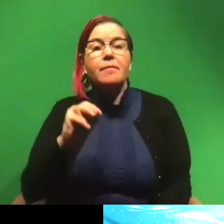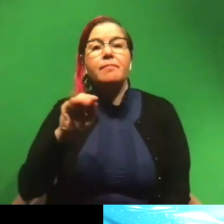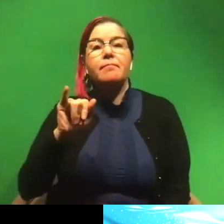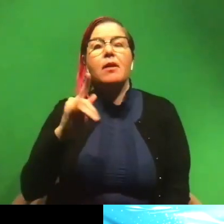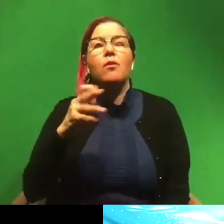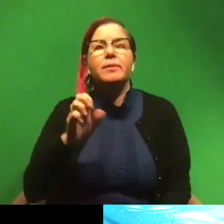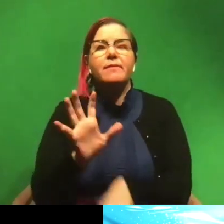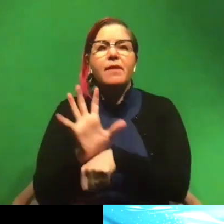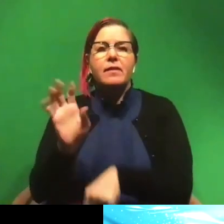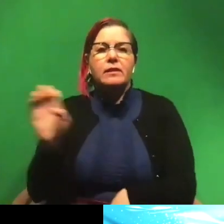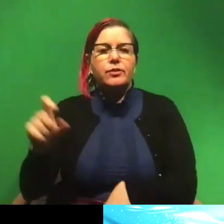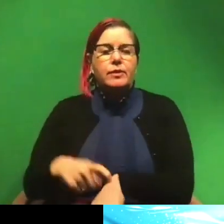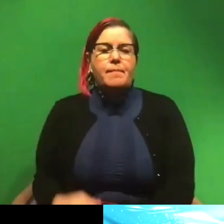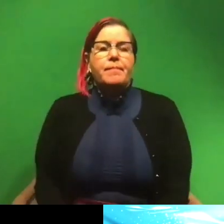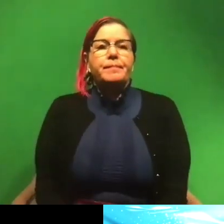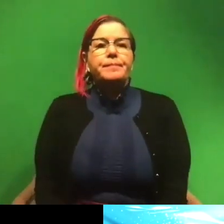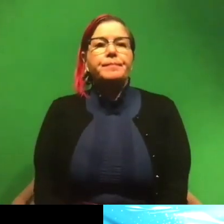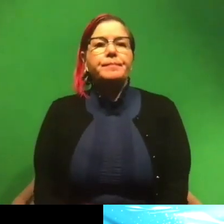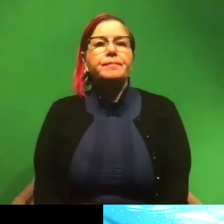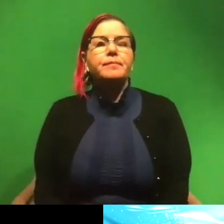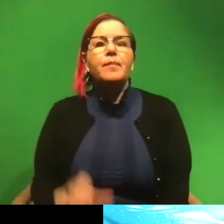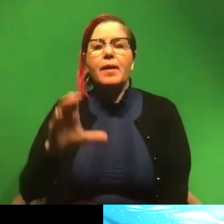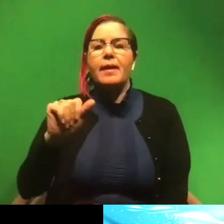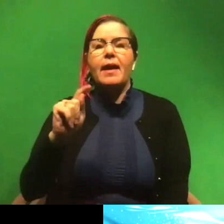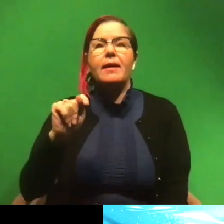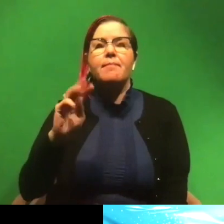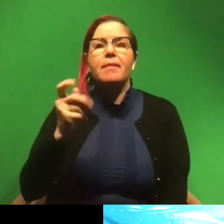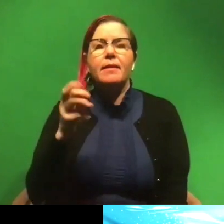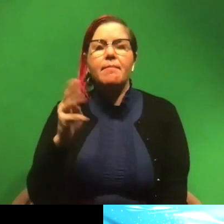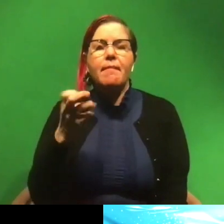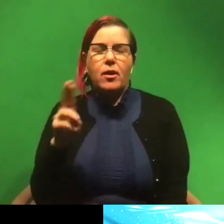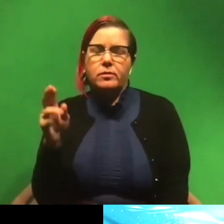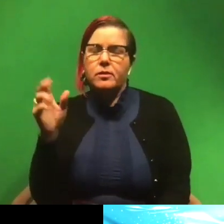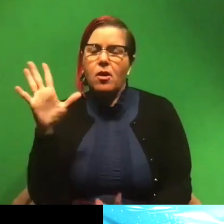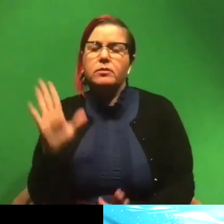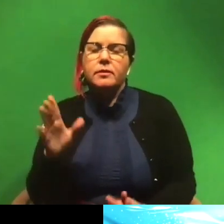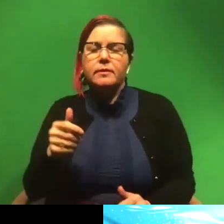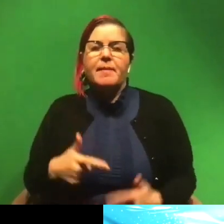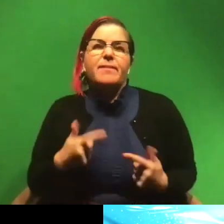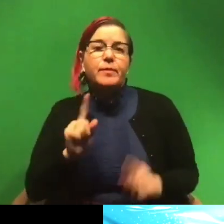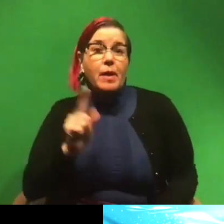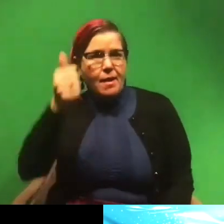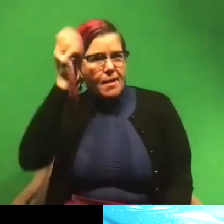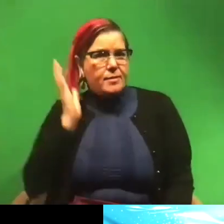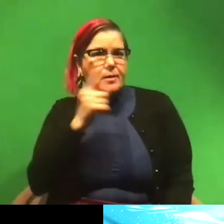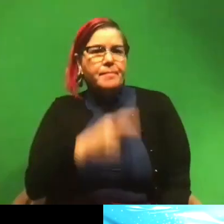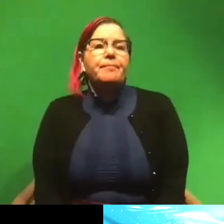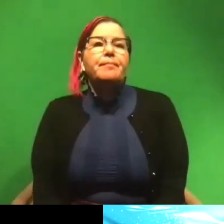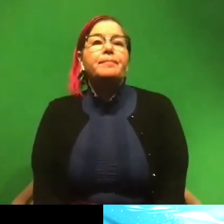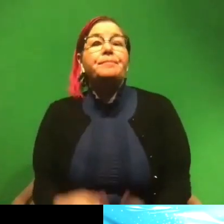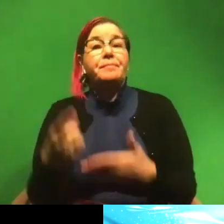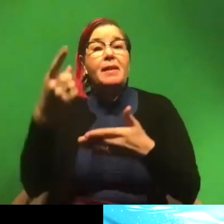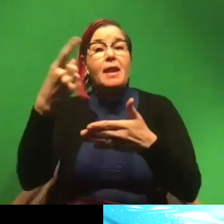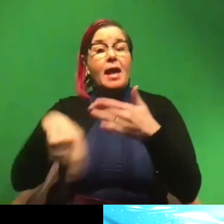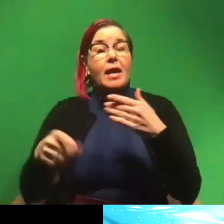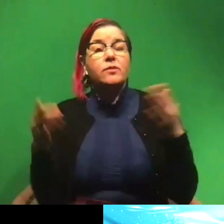5 p.m. Eastern with Kat Milligan-Meyer, who is really awesome. She lives in Alaska. And then next week, we're